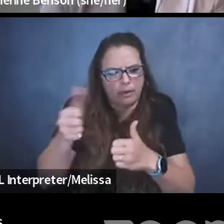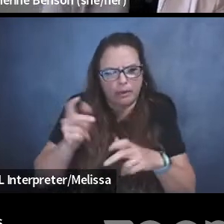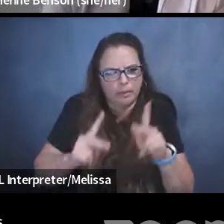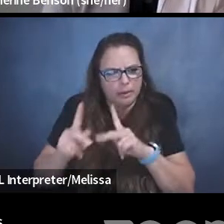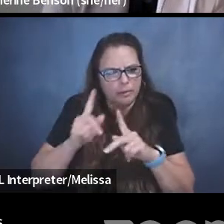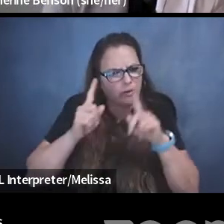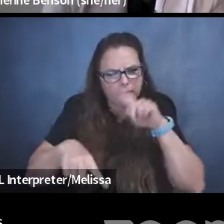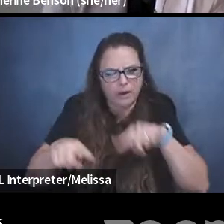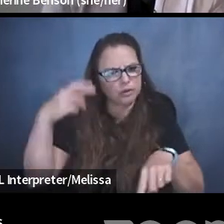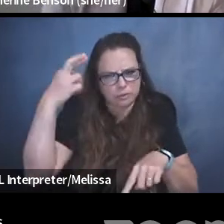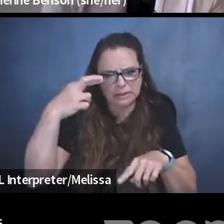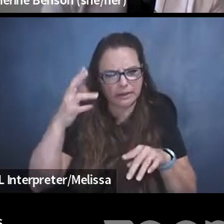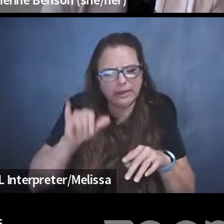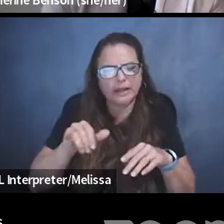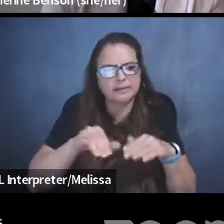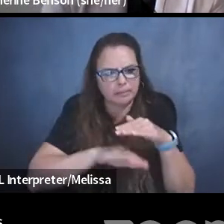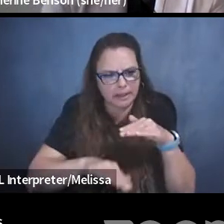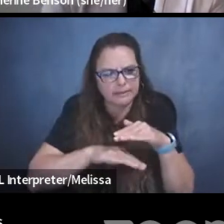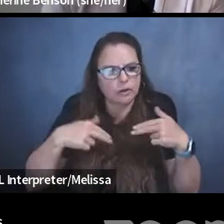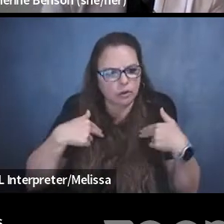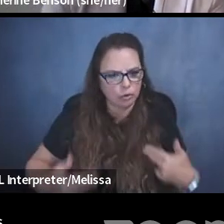That's very basic human nature.